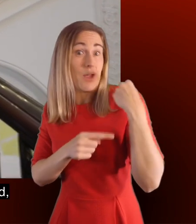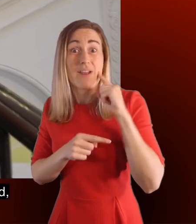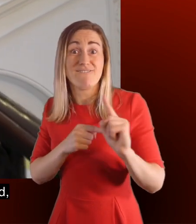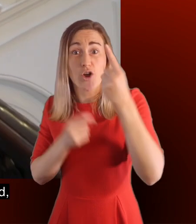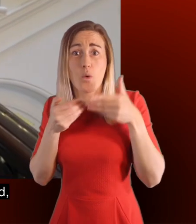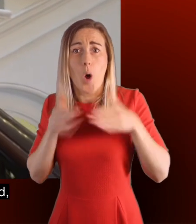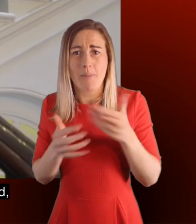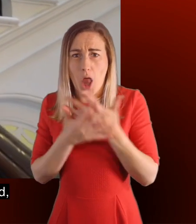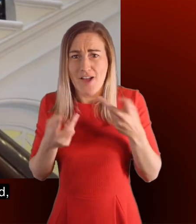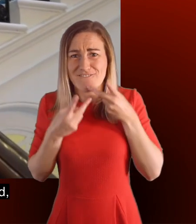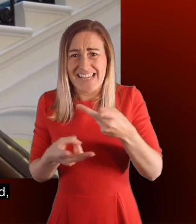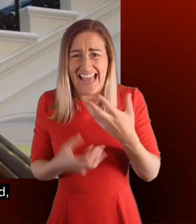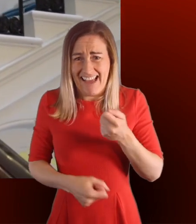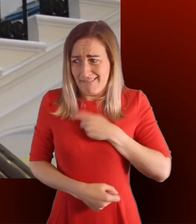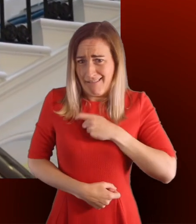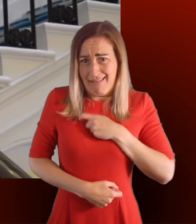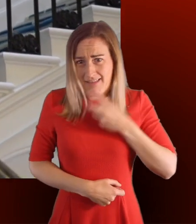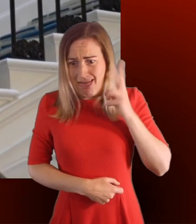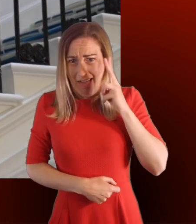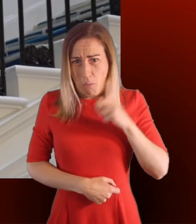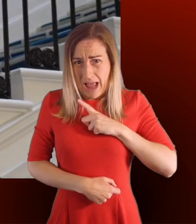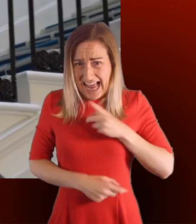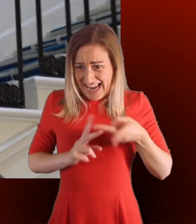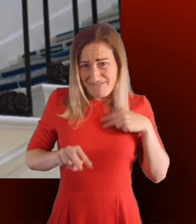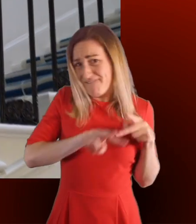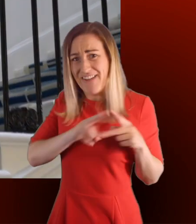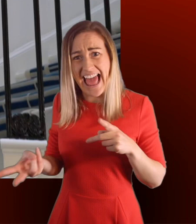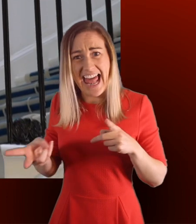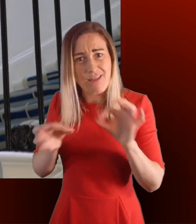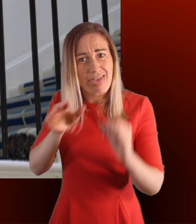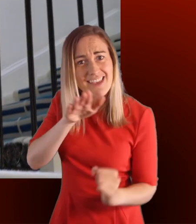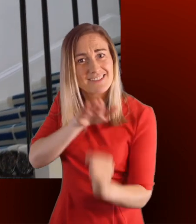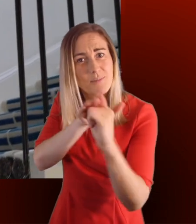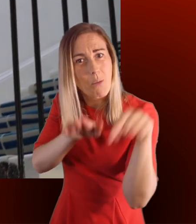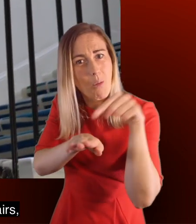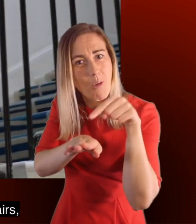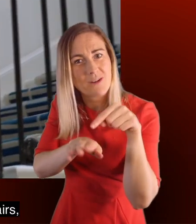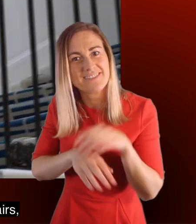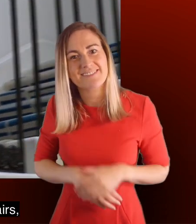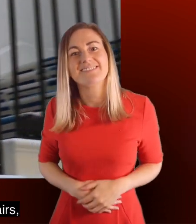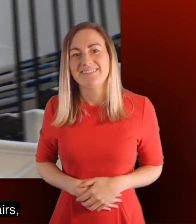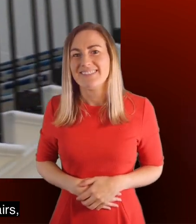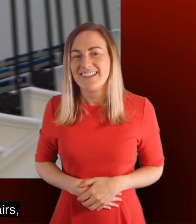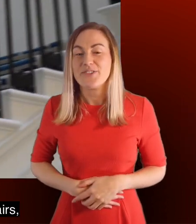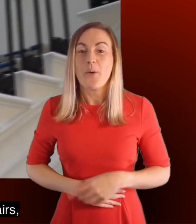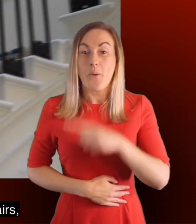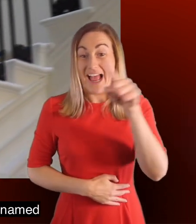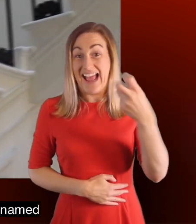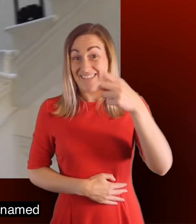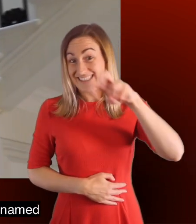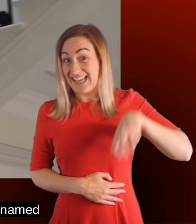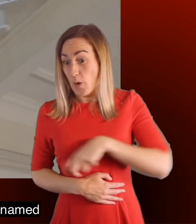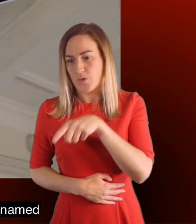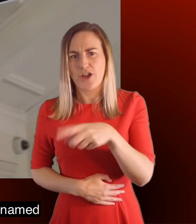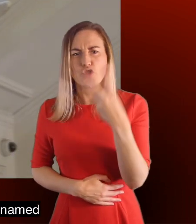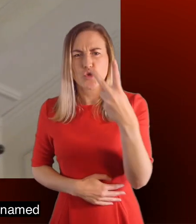opened many visitors were afraid to even climb the stairs for fear they might fall. As we come back down the stairs we